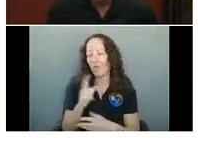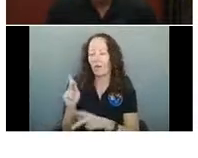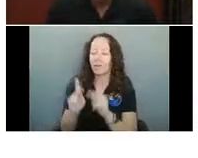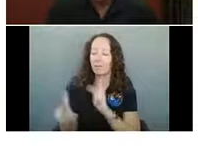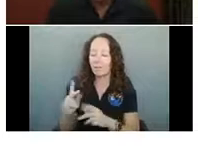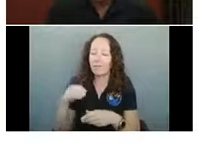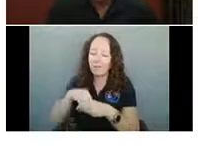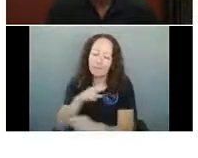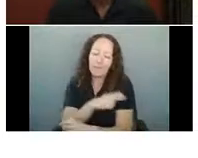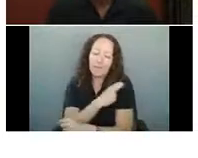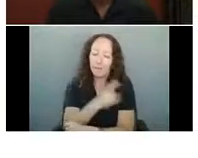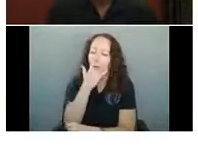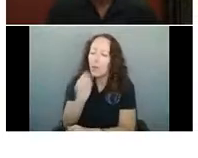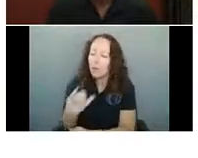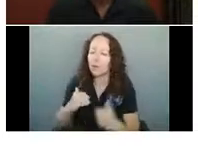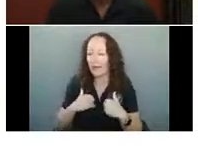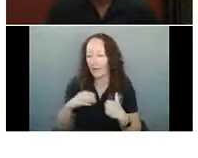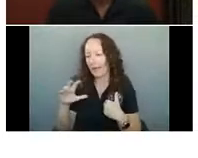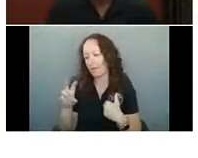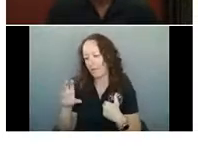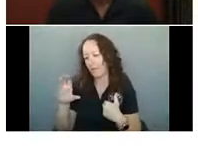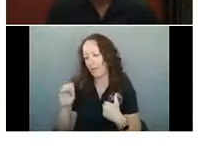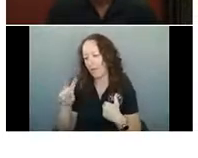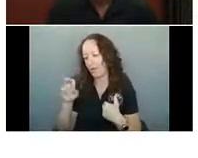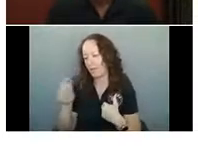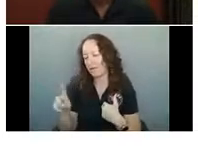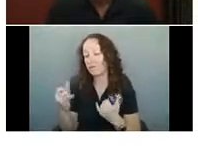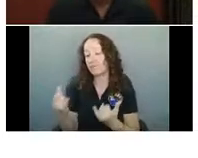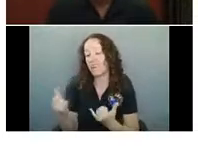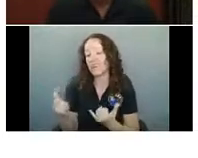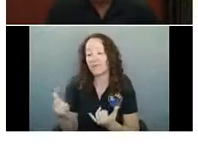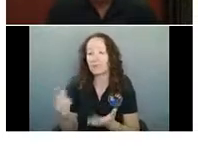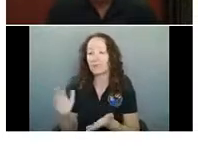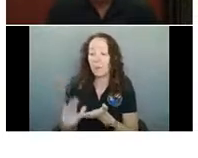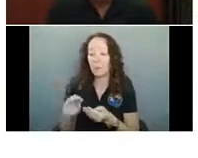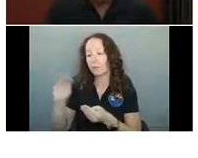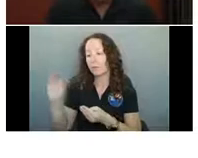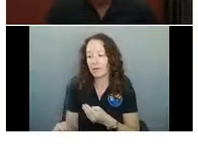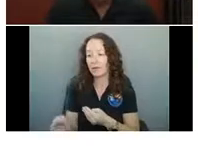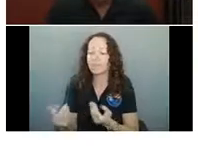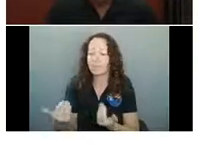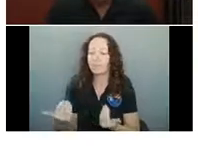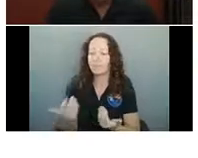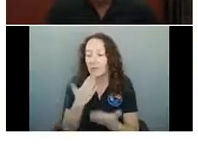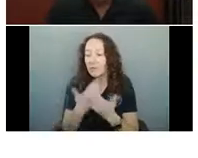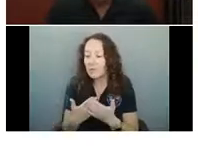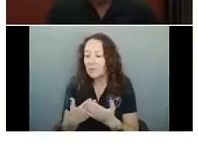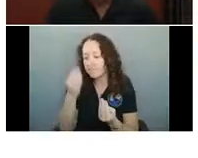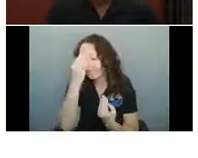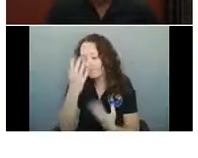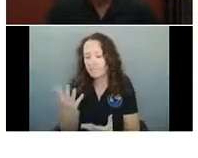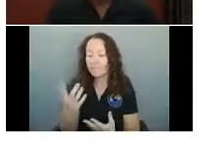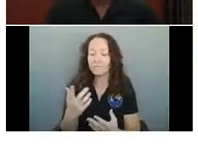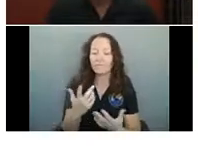hospitalizations currently are COVID related. And so that's really good news for all of us as we look to